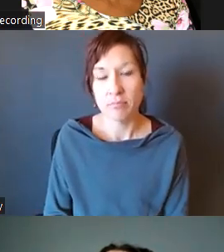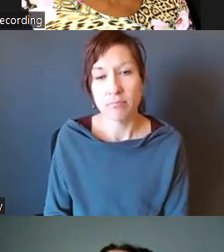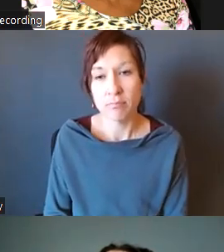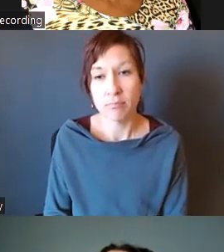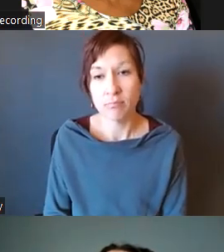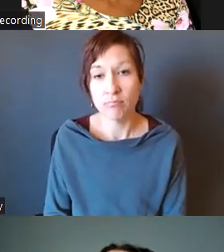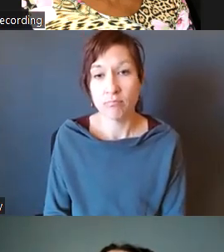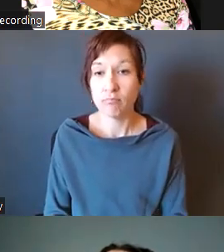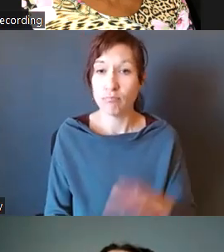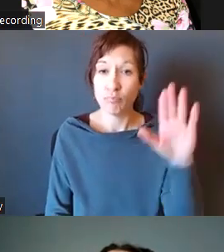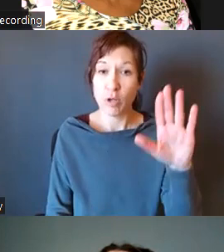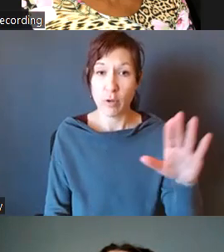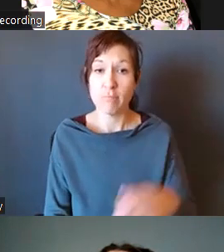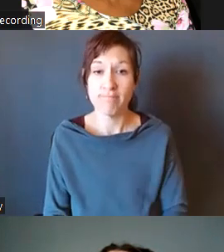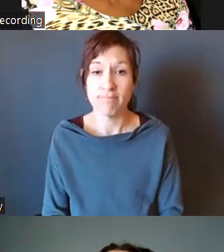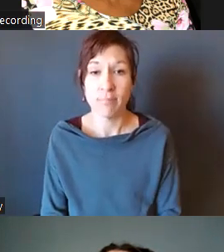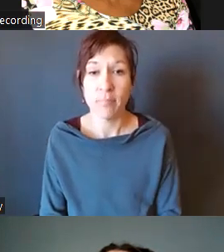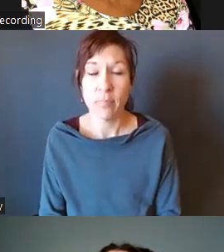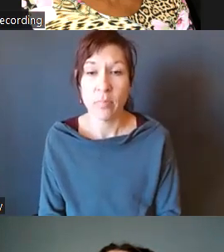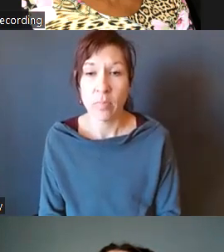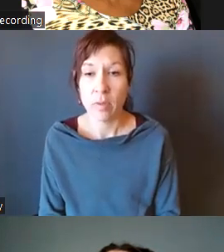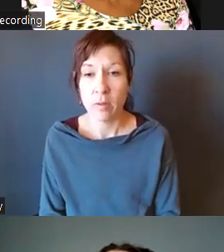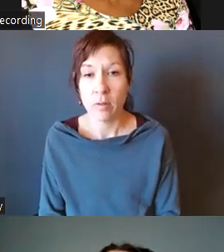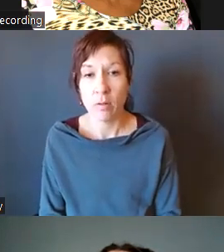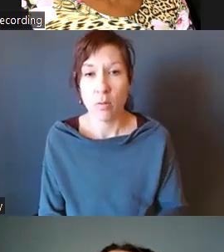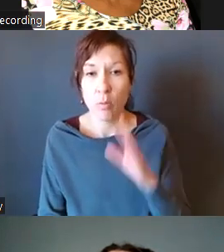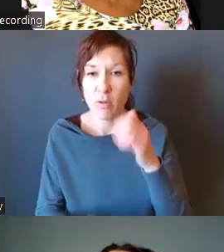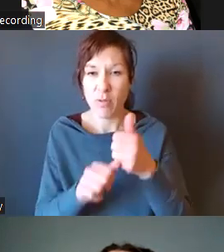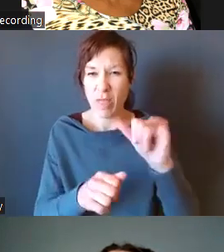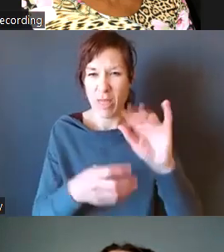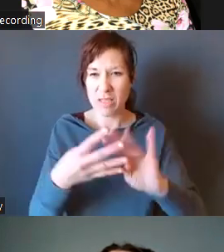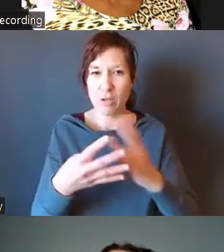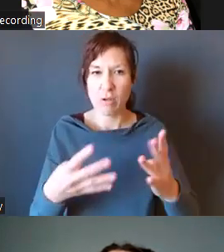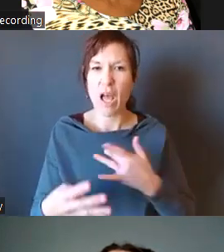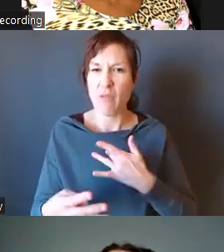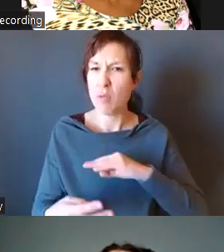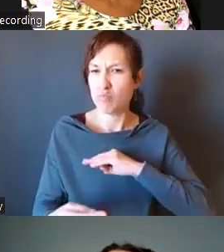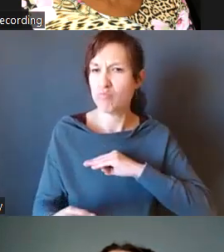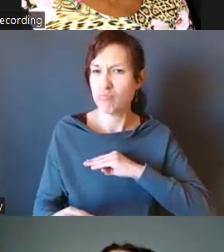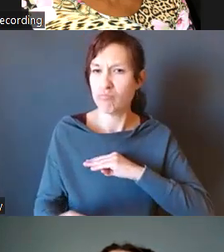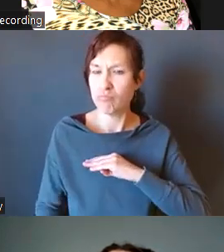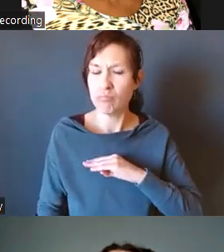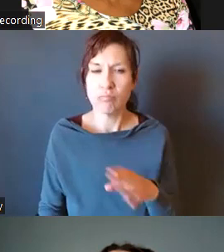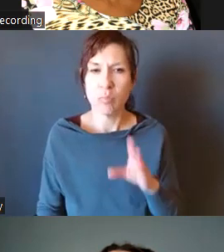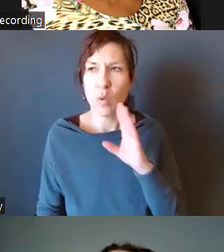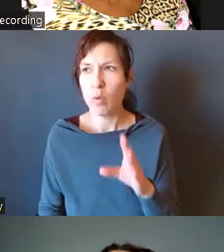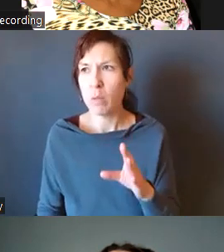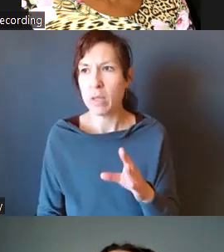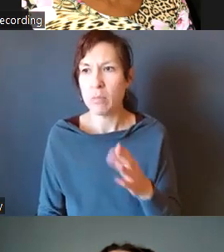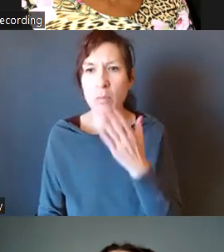Wonderful. Okay, so we will, we'll go forward on that schedule. I feel really good about that. I feel like we'll have, we'll have some